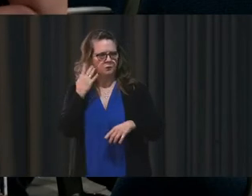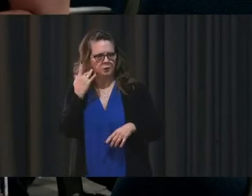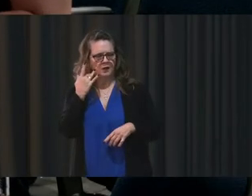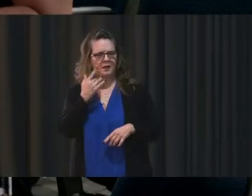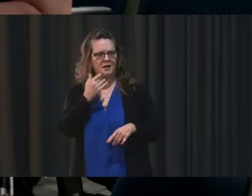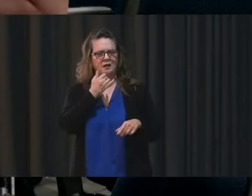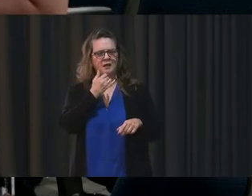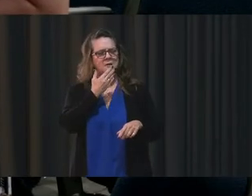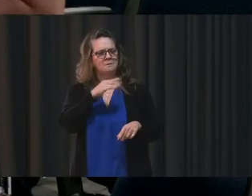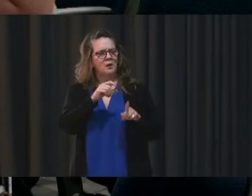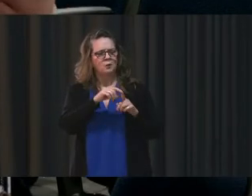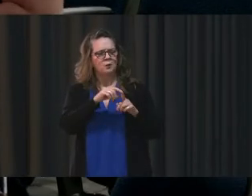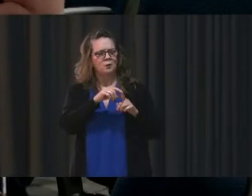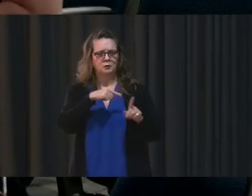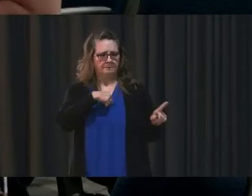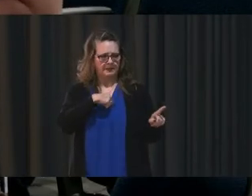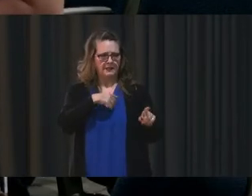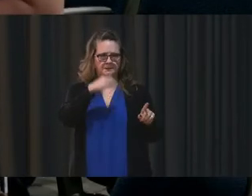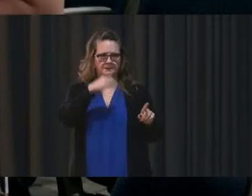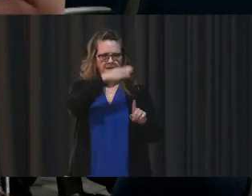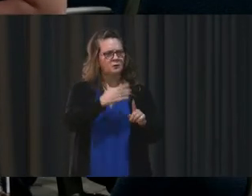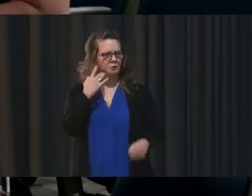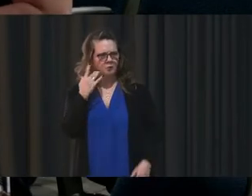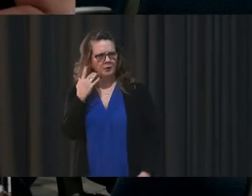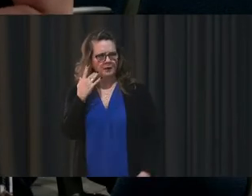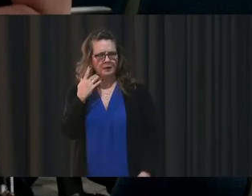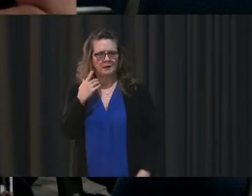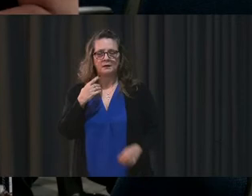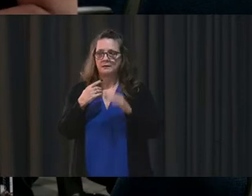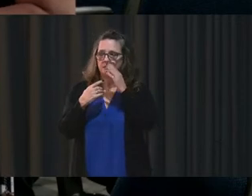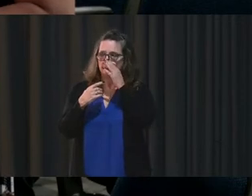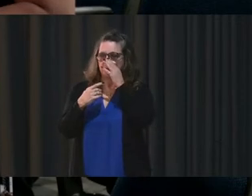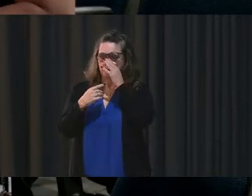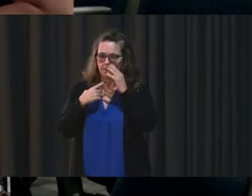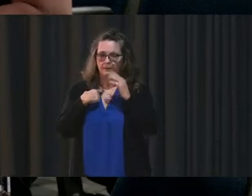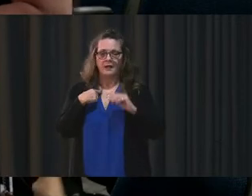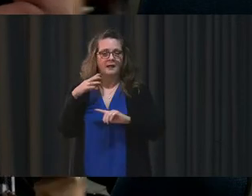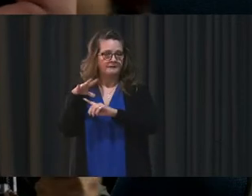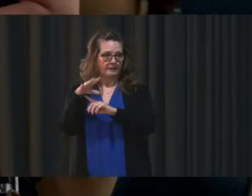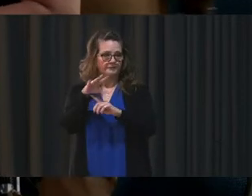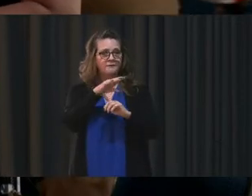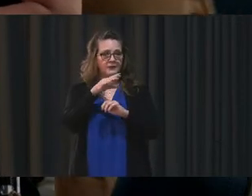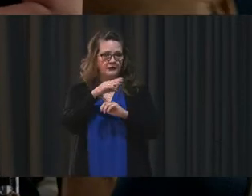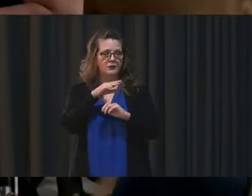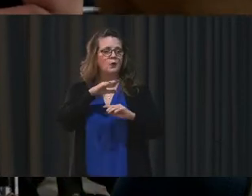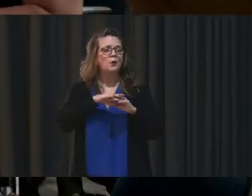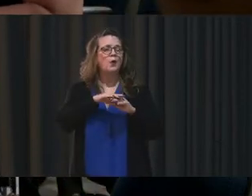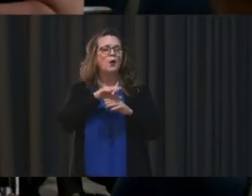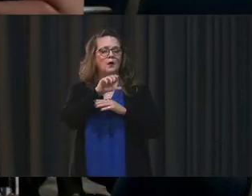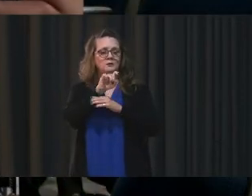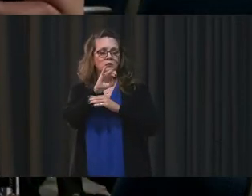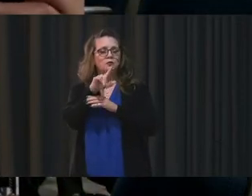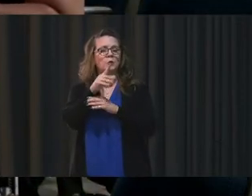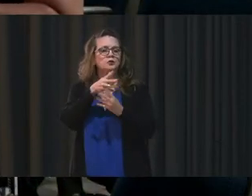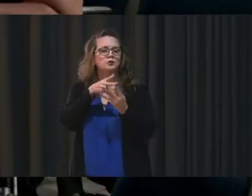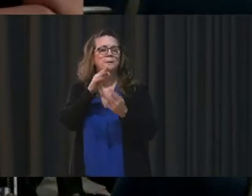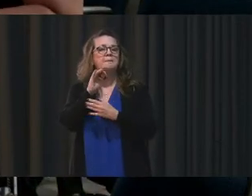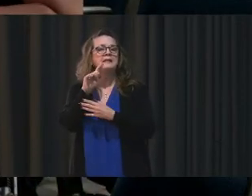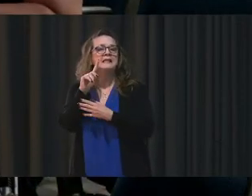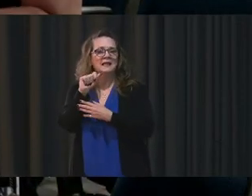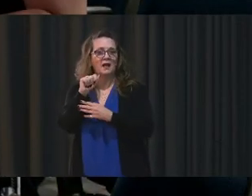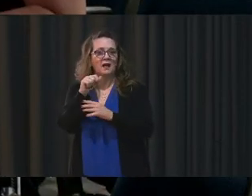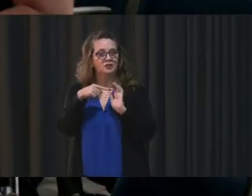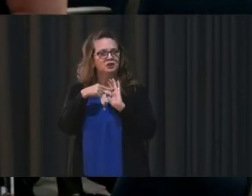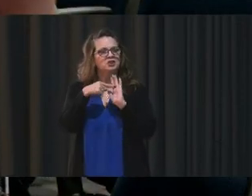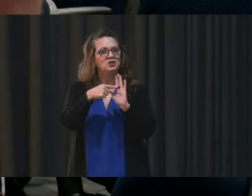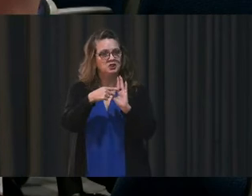bad words or these things towards me or towards him, and I also have a video that's circulating around social media showing where the security